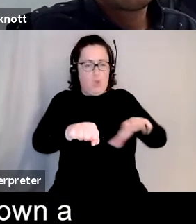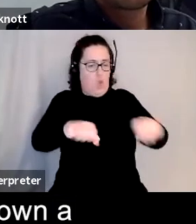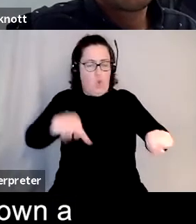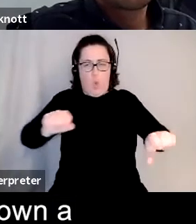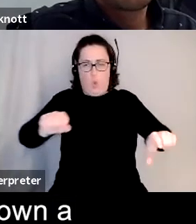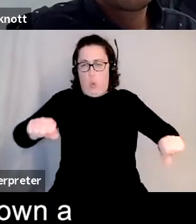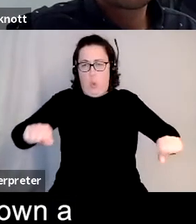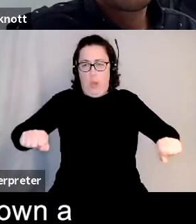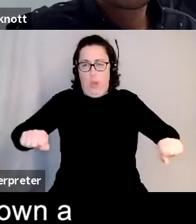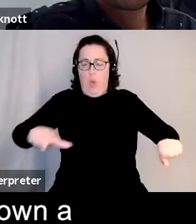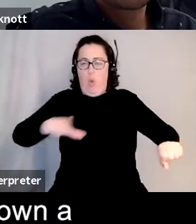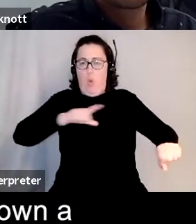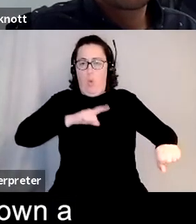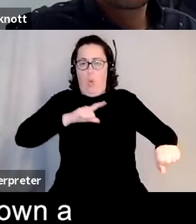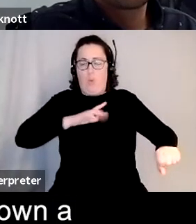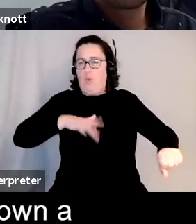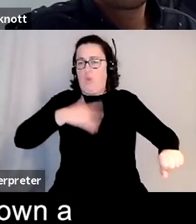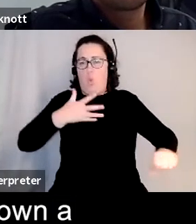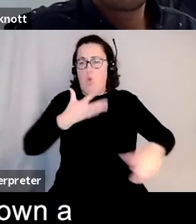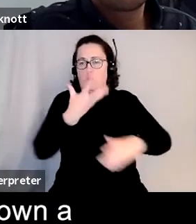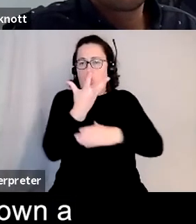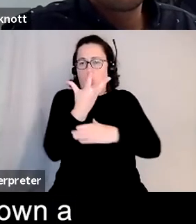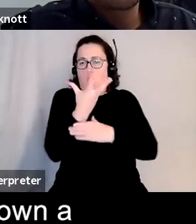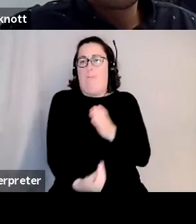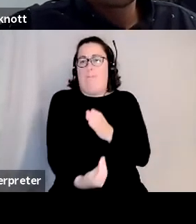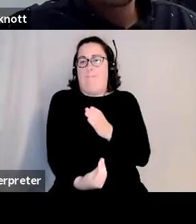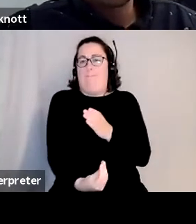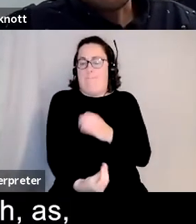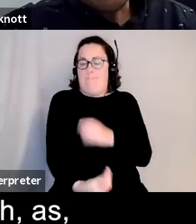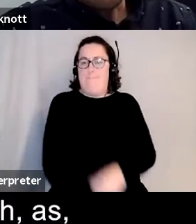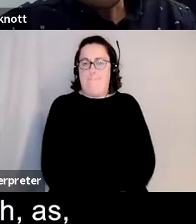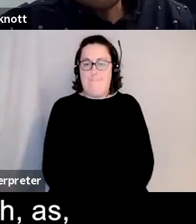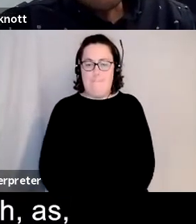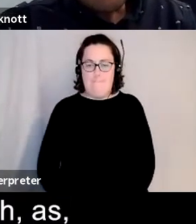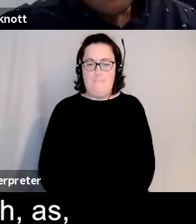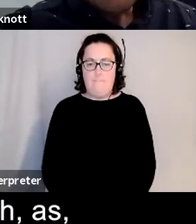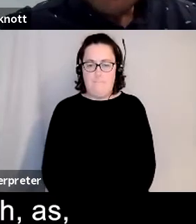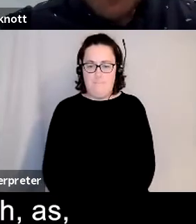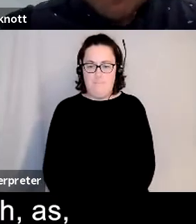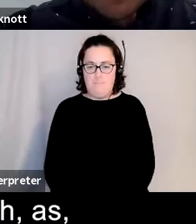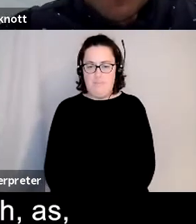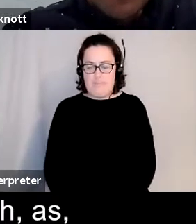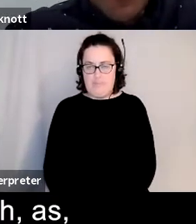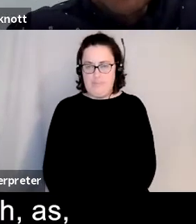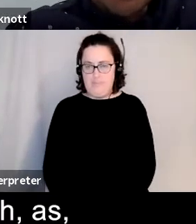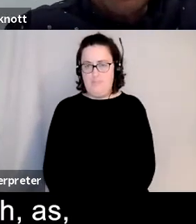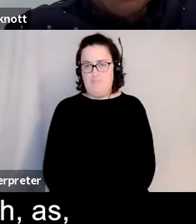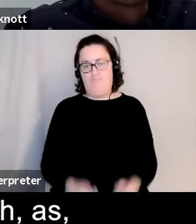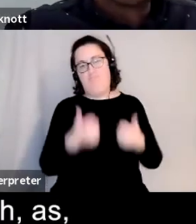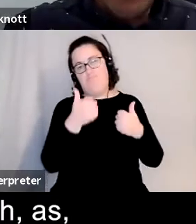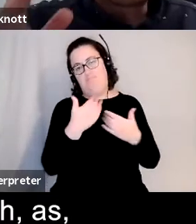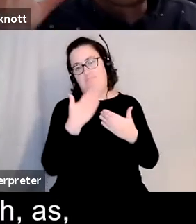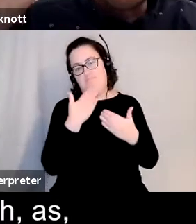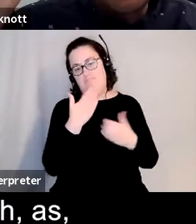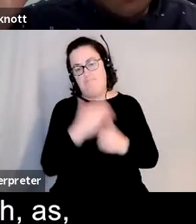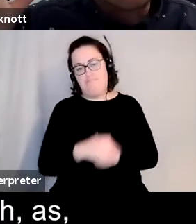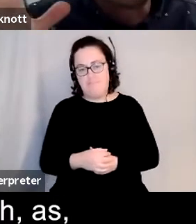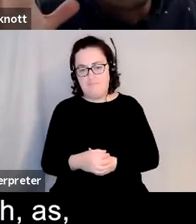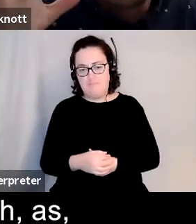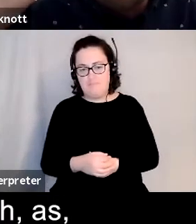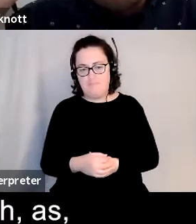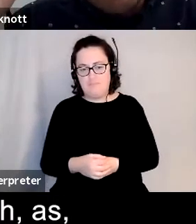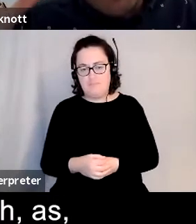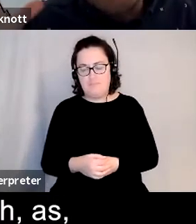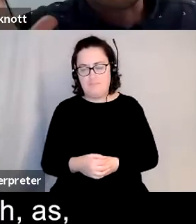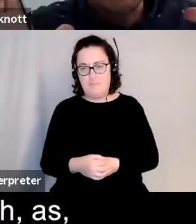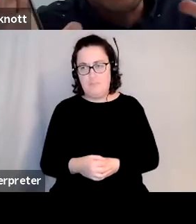dragged down a plug hole if that makes any sense yeah thank you keith yeah as you suggest in a way